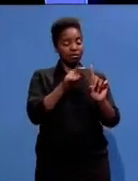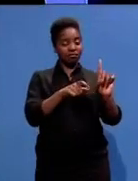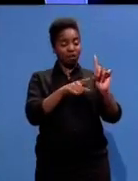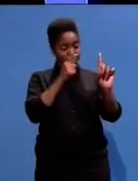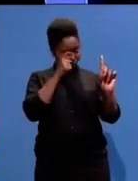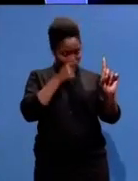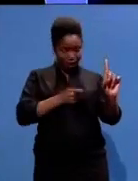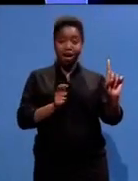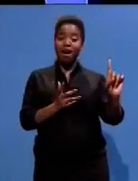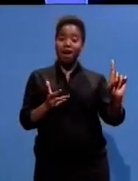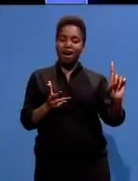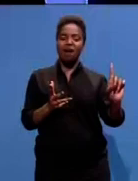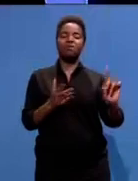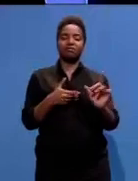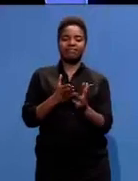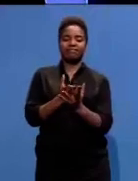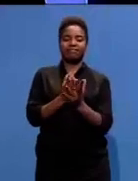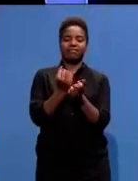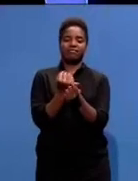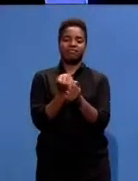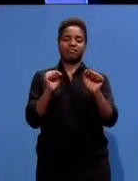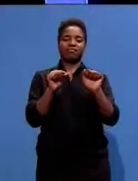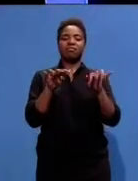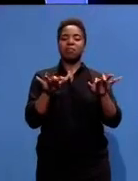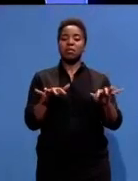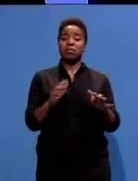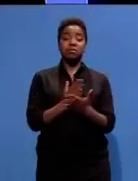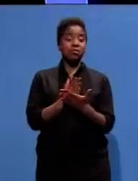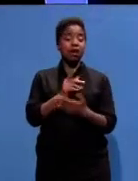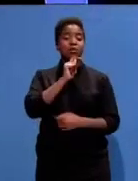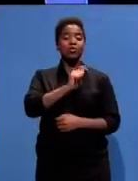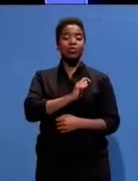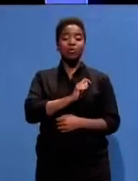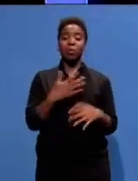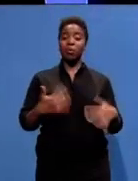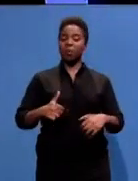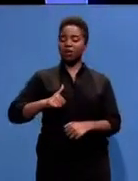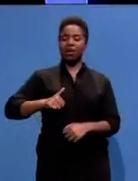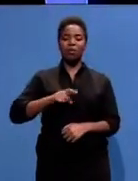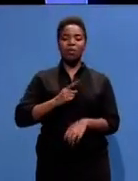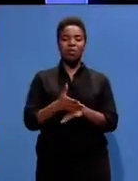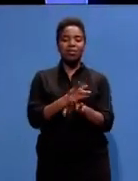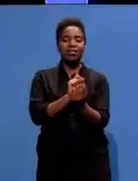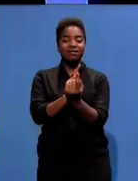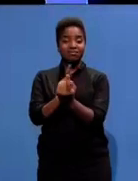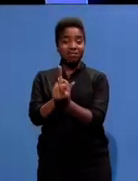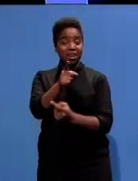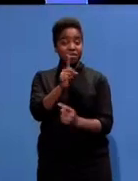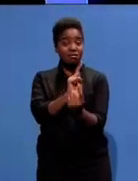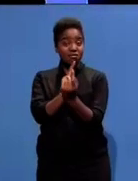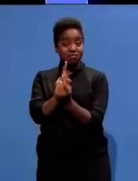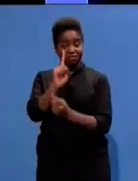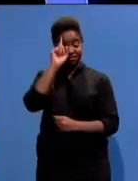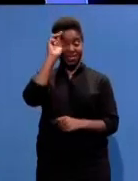live his ideals. Some of us were blessed with a glorious opportunity to meet Tata in person. If you were one of those people we would